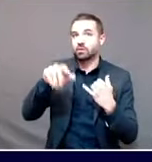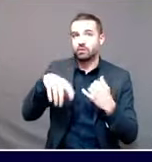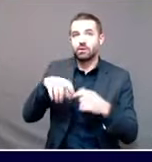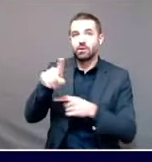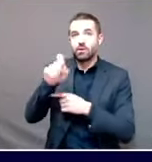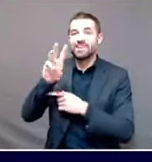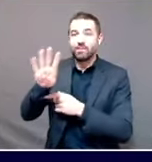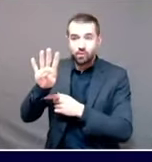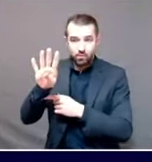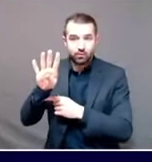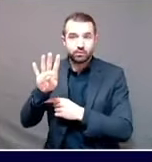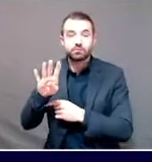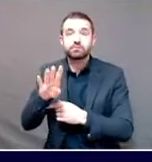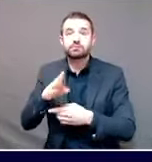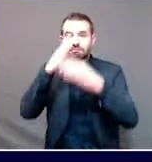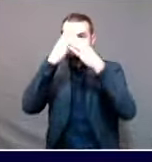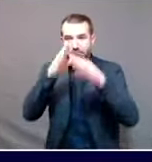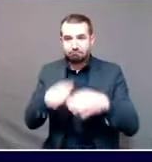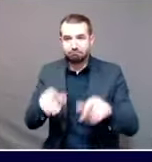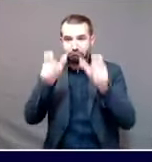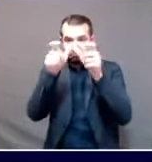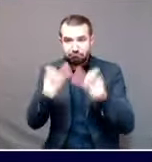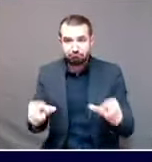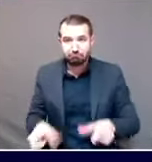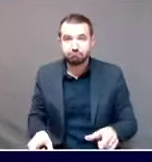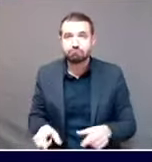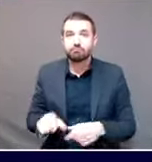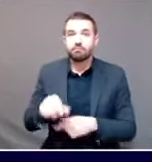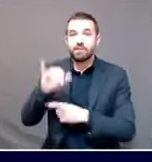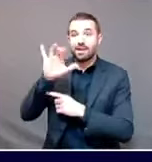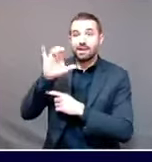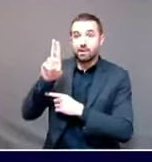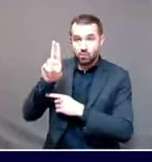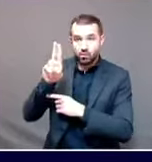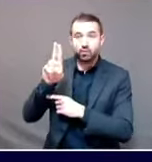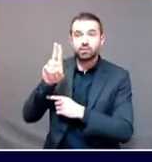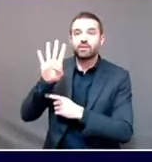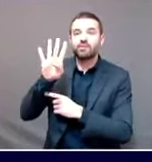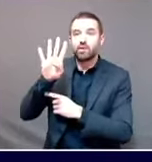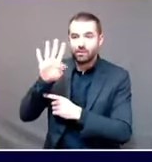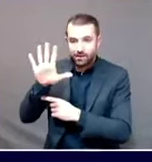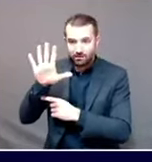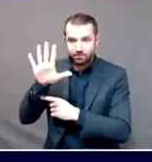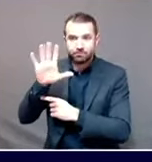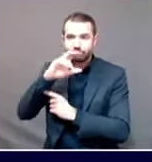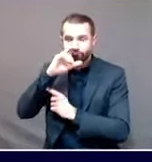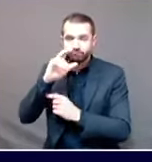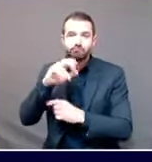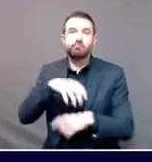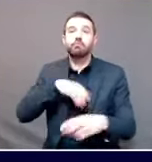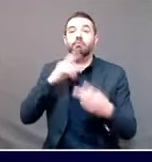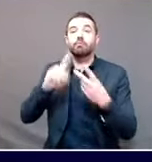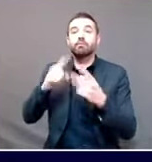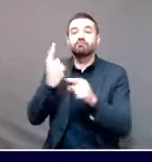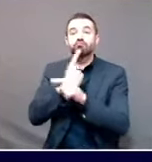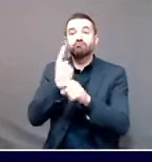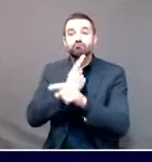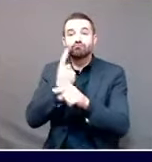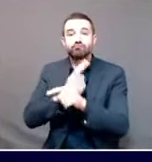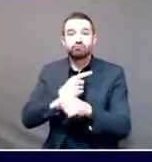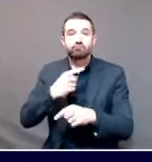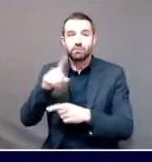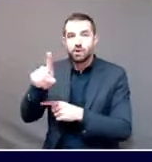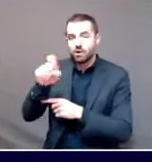Of those, 45 are in the intensive care unit and 119 are in non-intensive care unit beds.